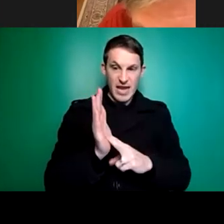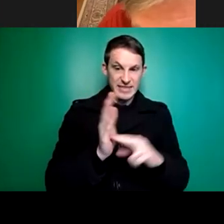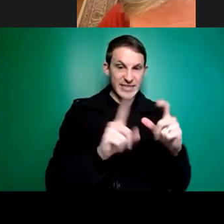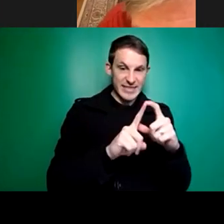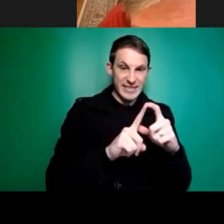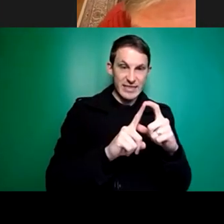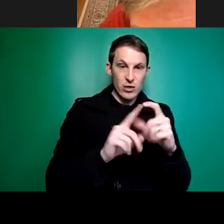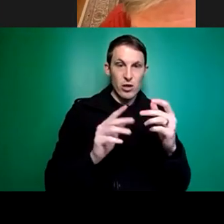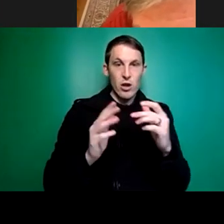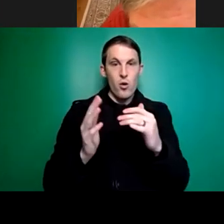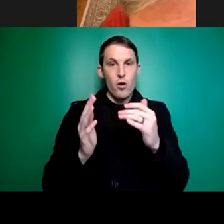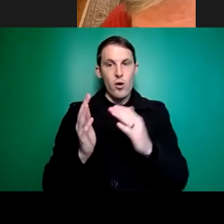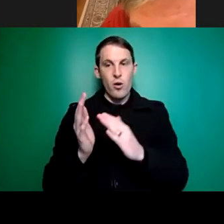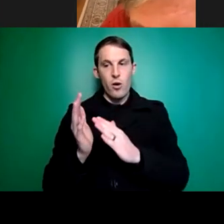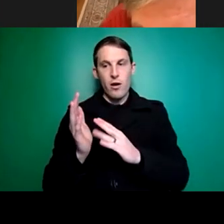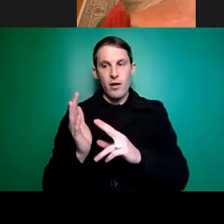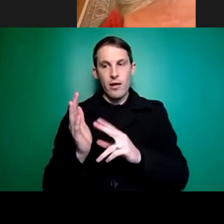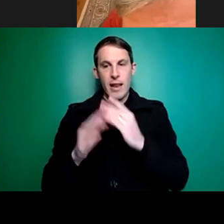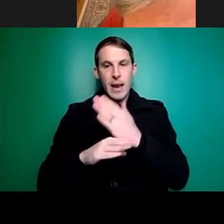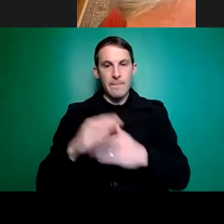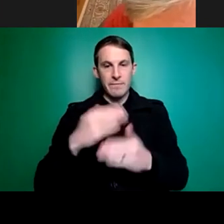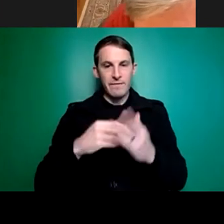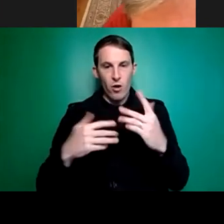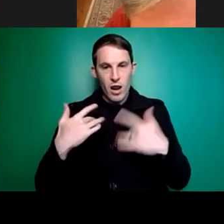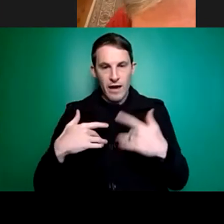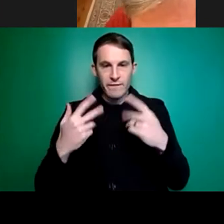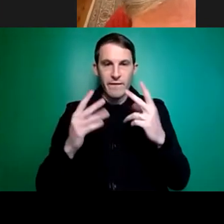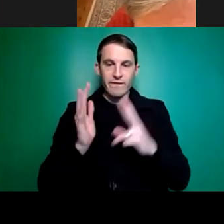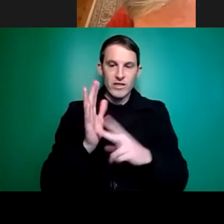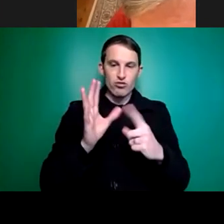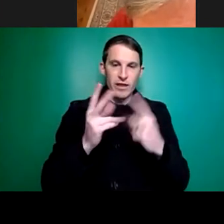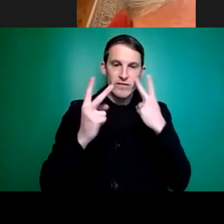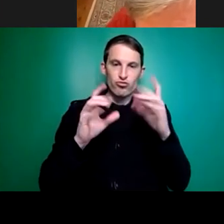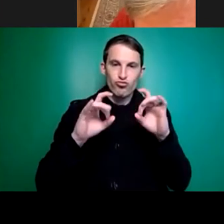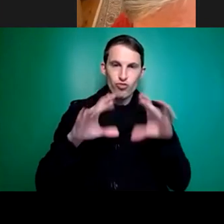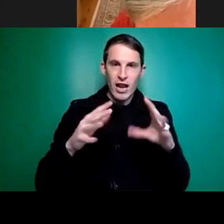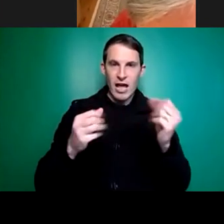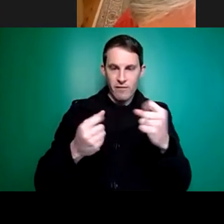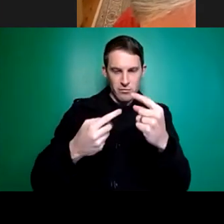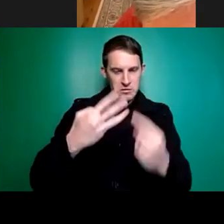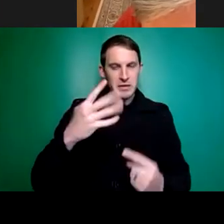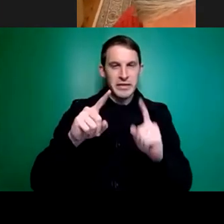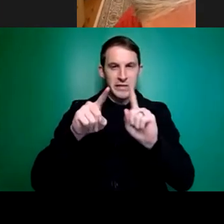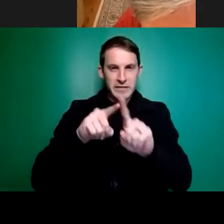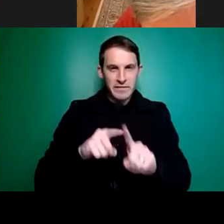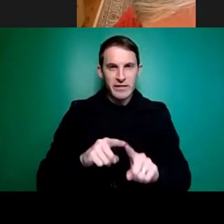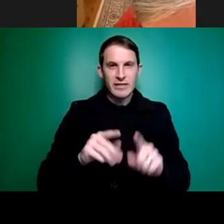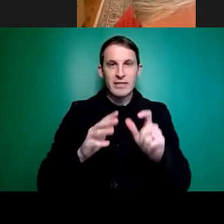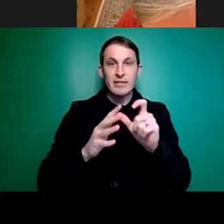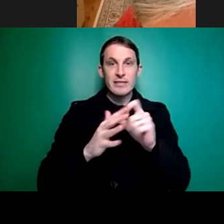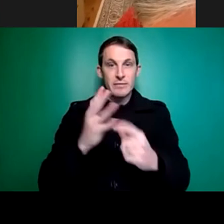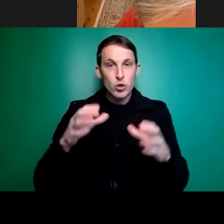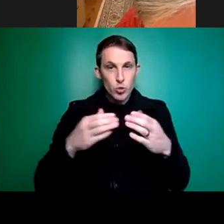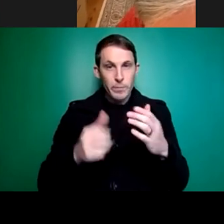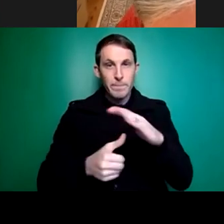Limbs for Life, from Vision Australia, from just about every major disability group in peak body is represented.